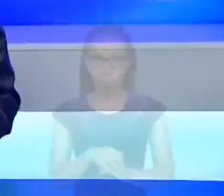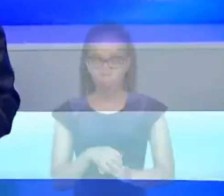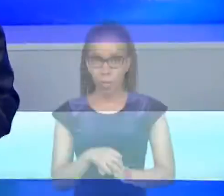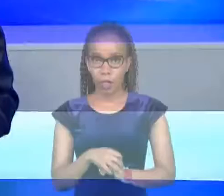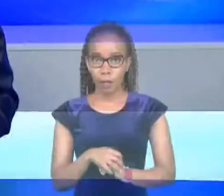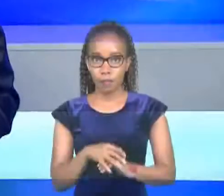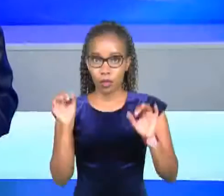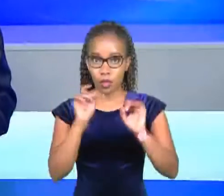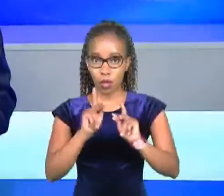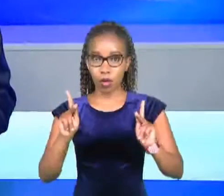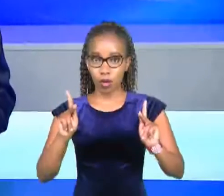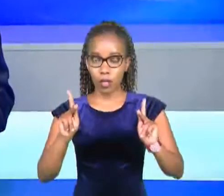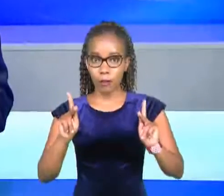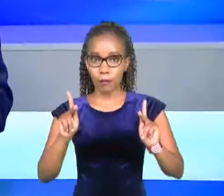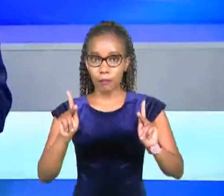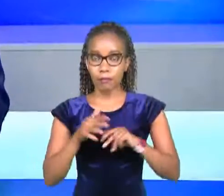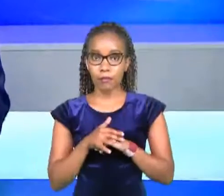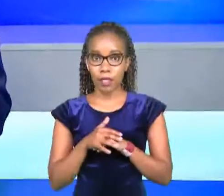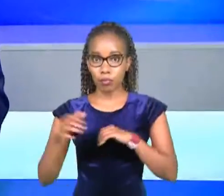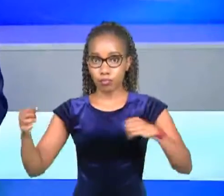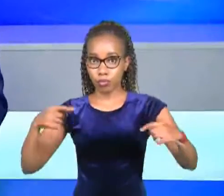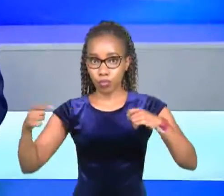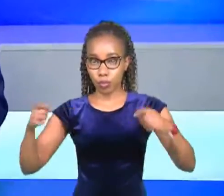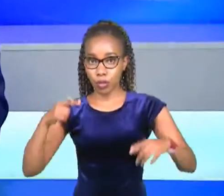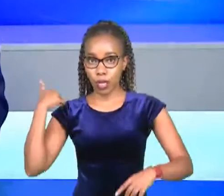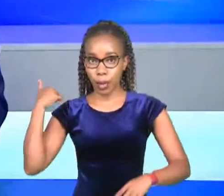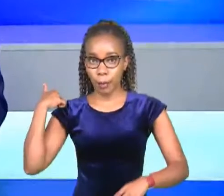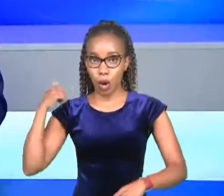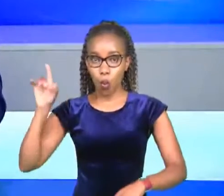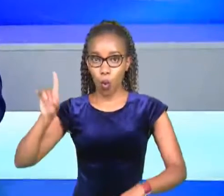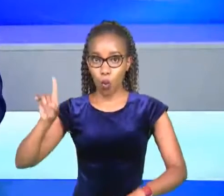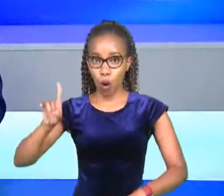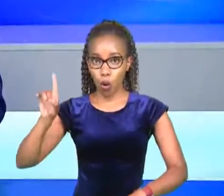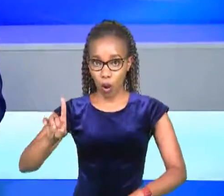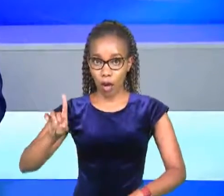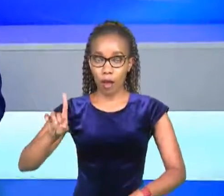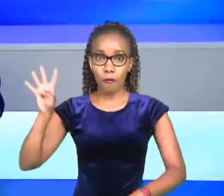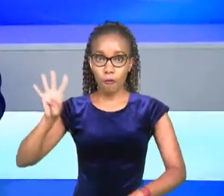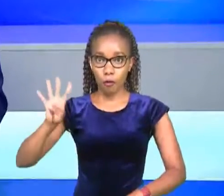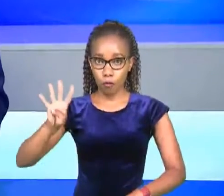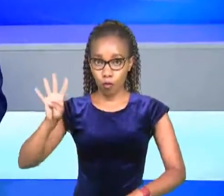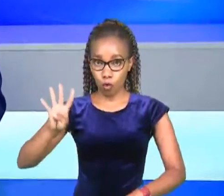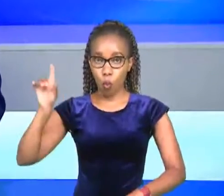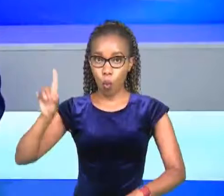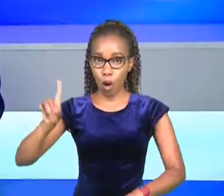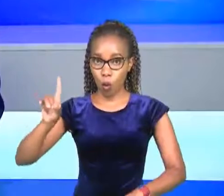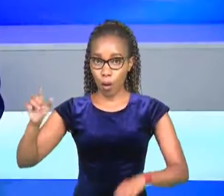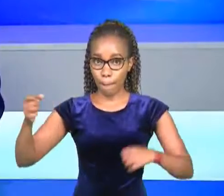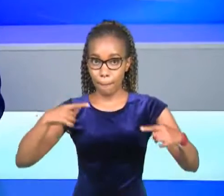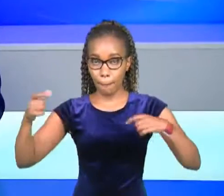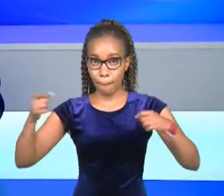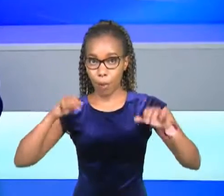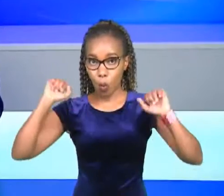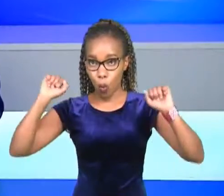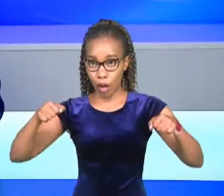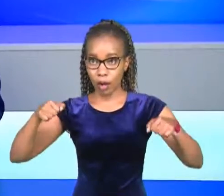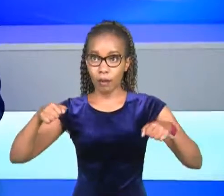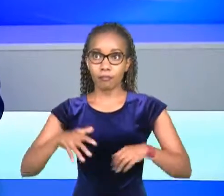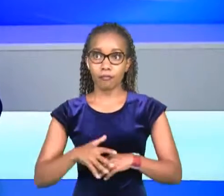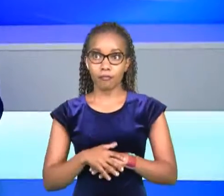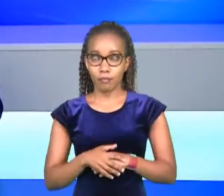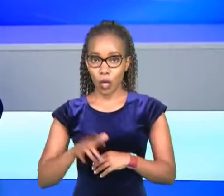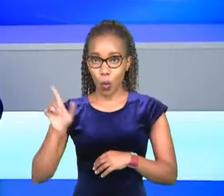welcome to the broadcast you can talk to me via sms line that is three four one three four four three four one talk to me via three four one